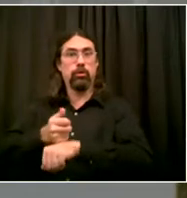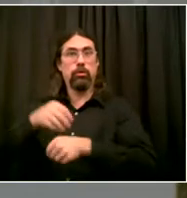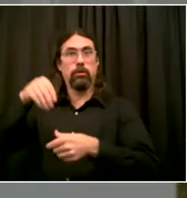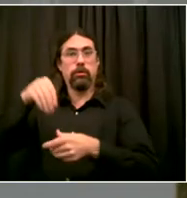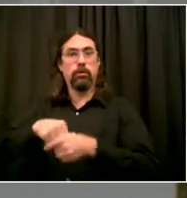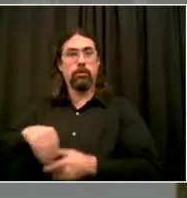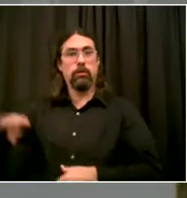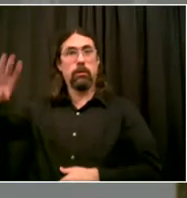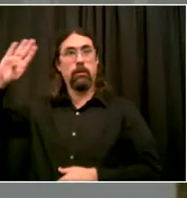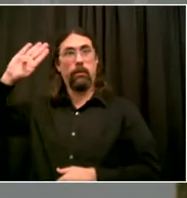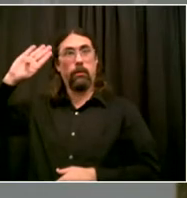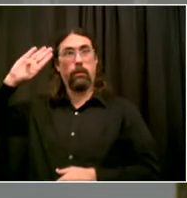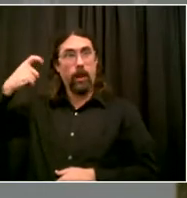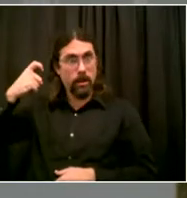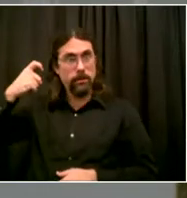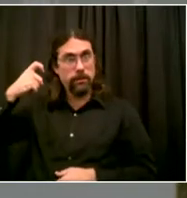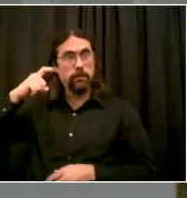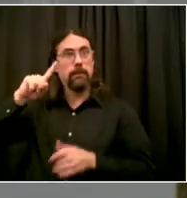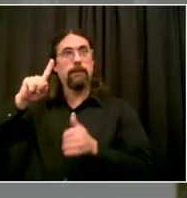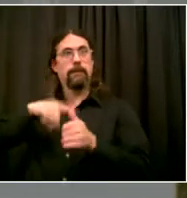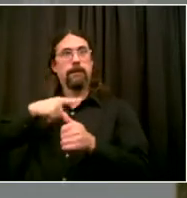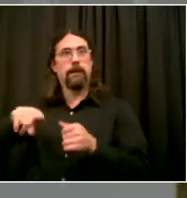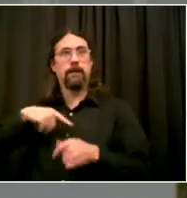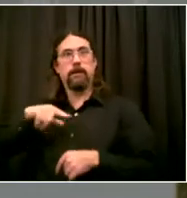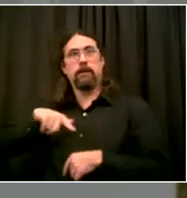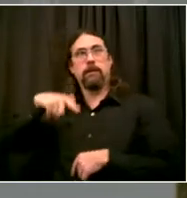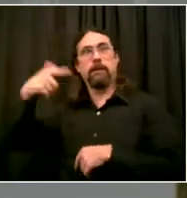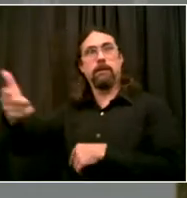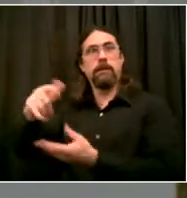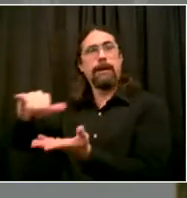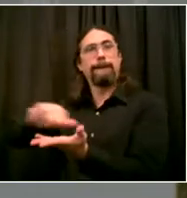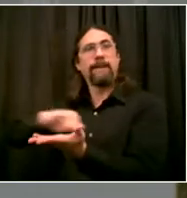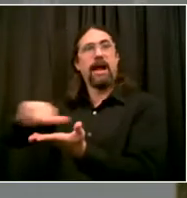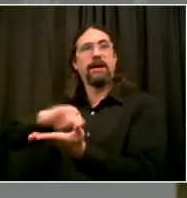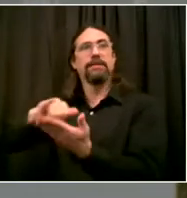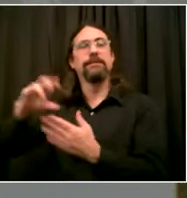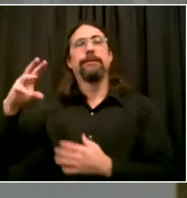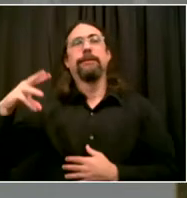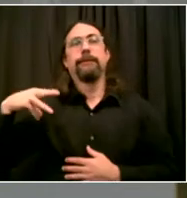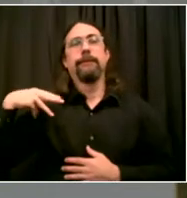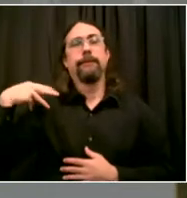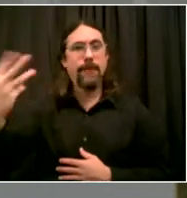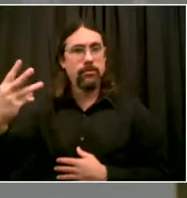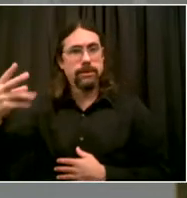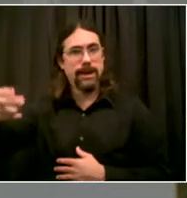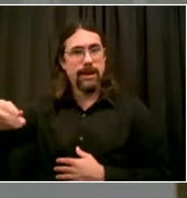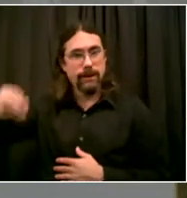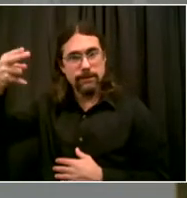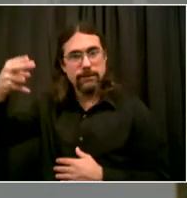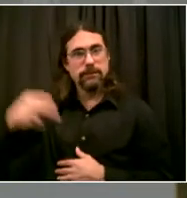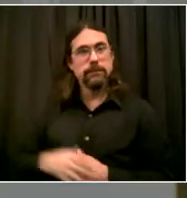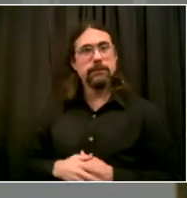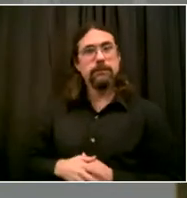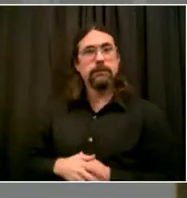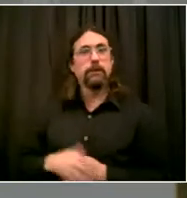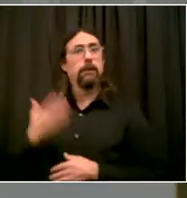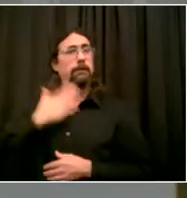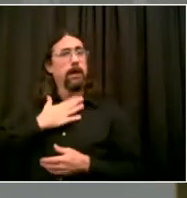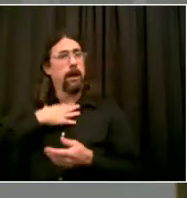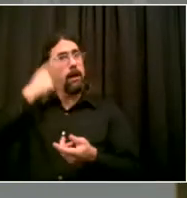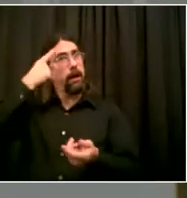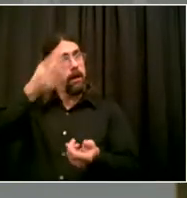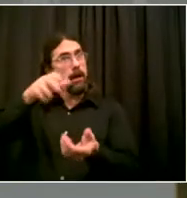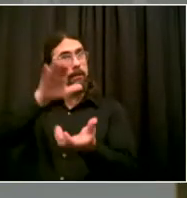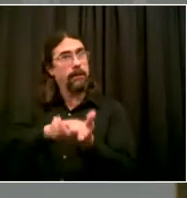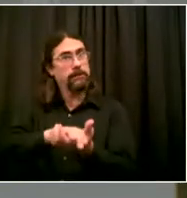daughter. Like many other retail businesses, the pandemic caused me to close down all my stores and